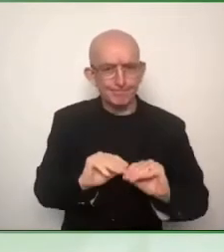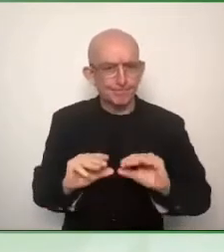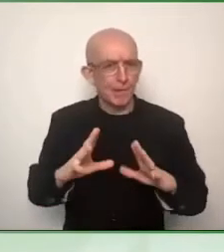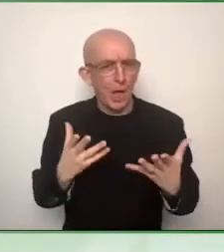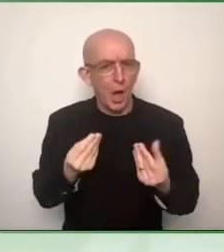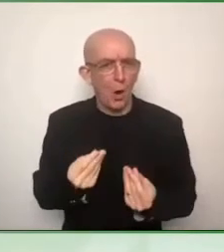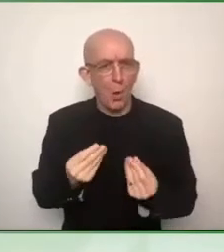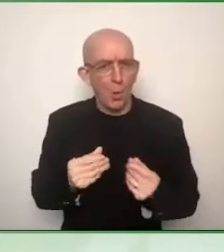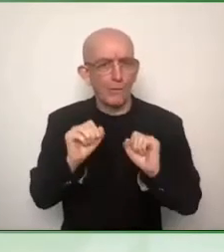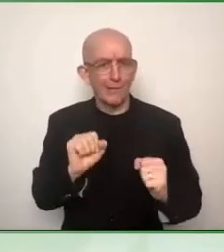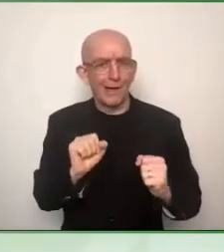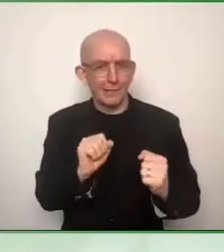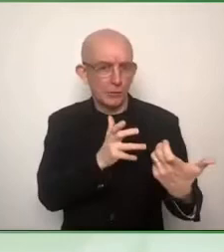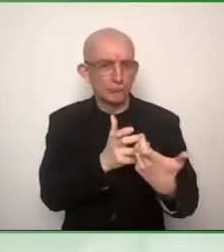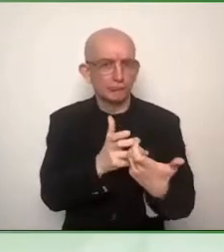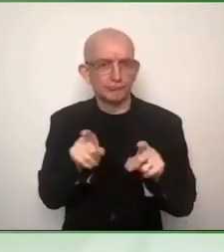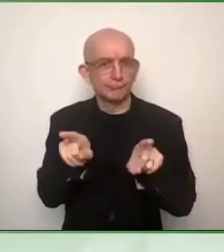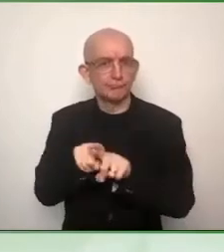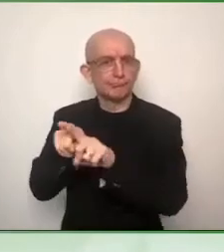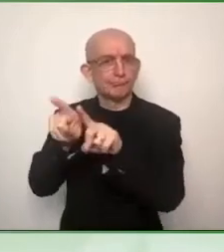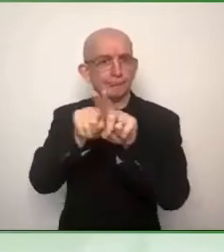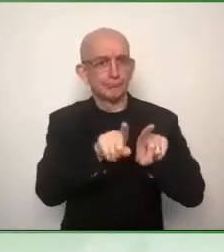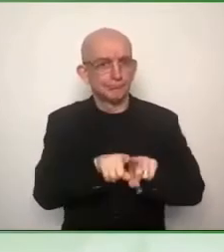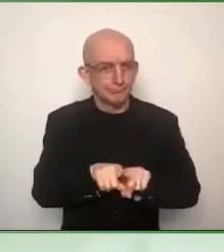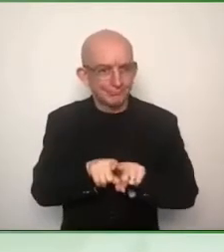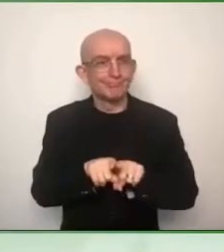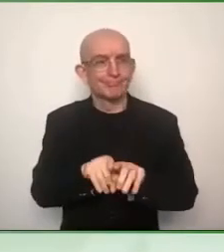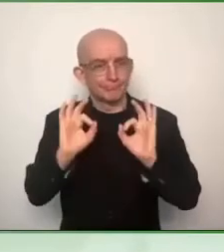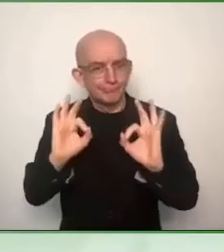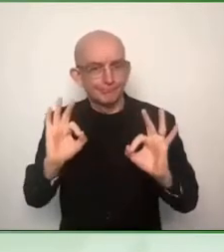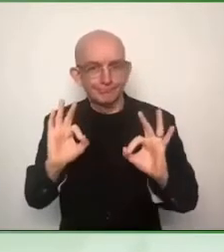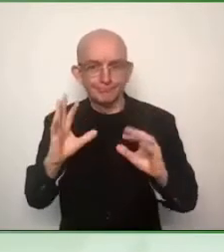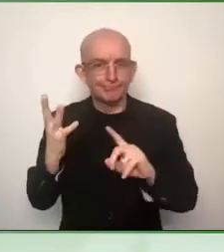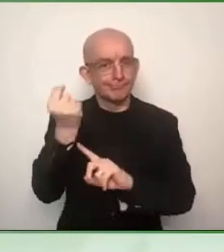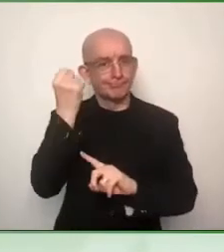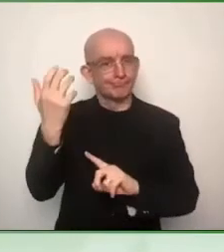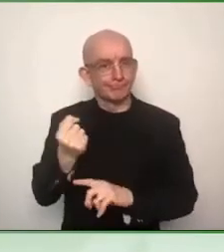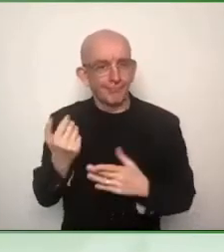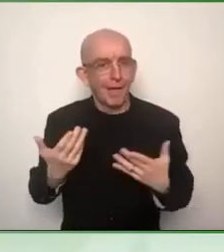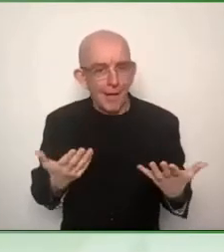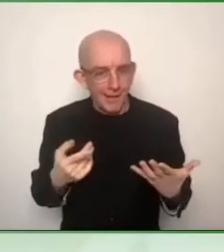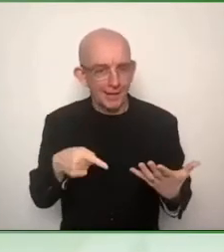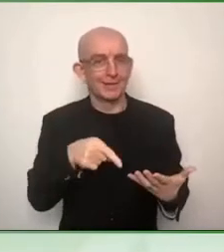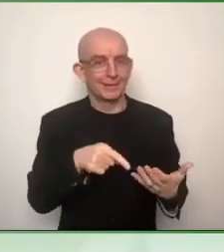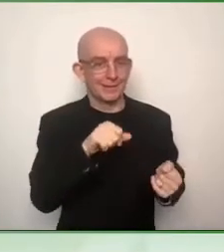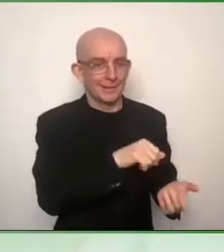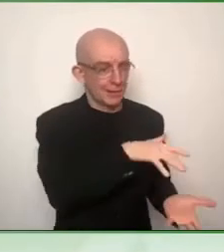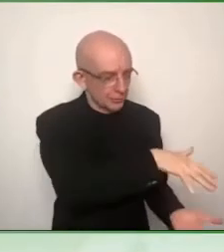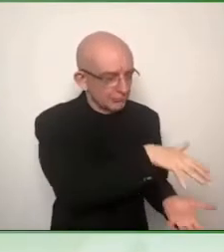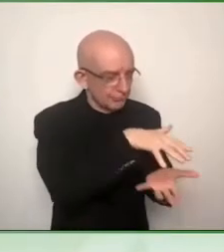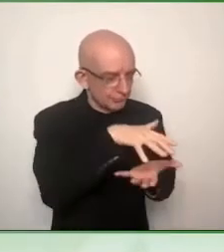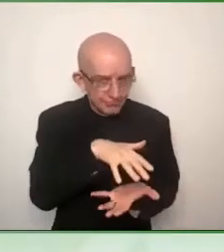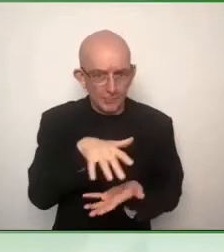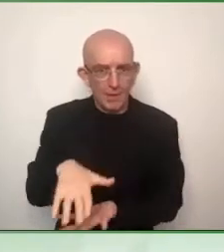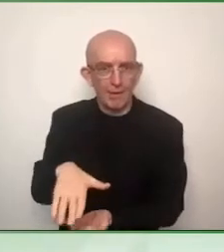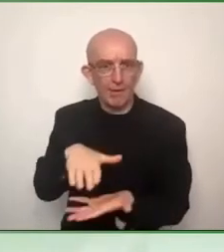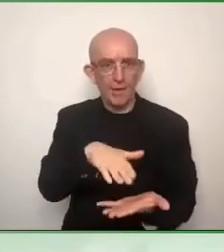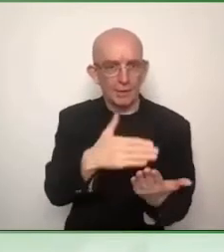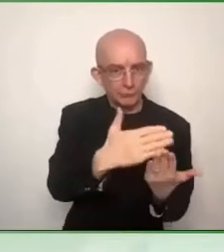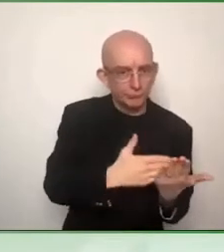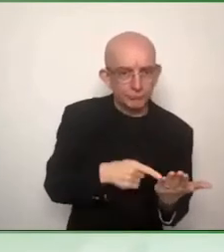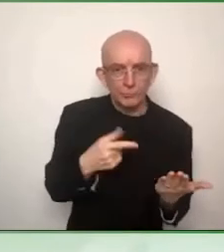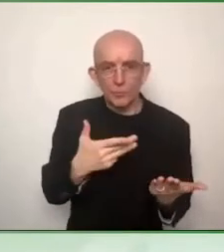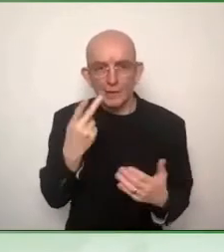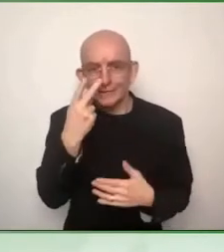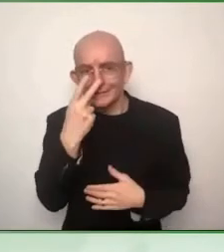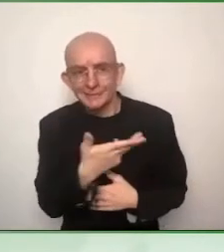In the pipeline now is the update, the revision of those three standards to